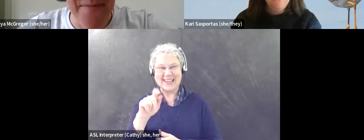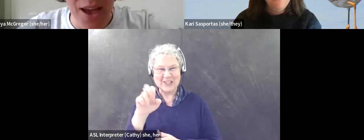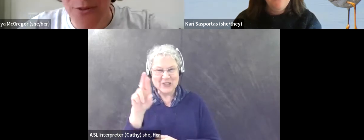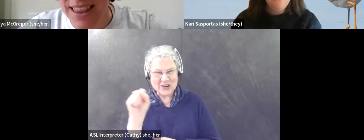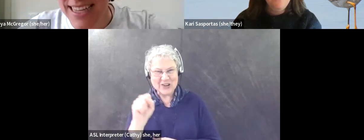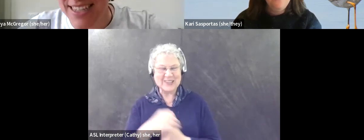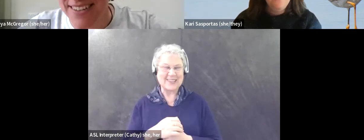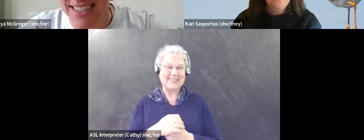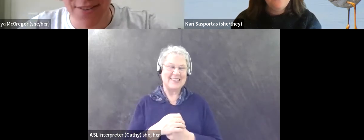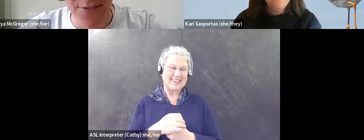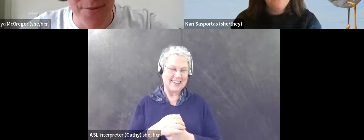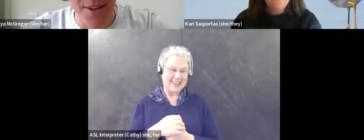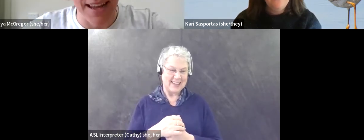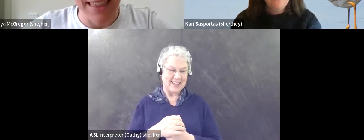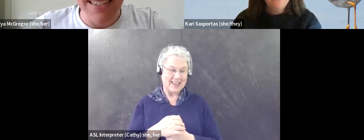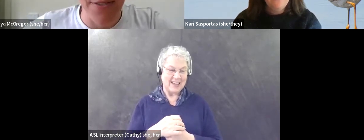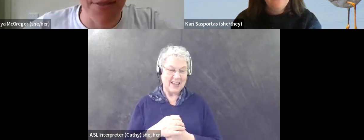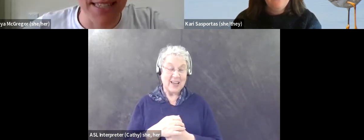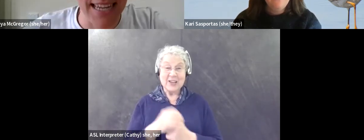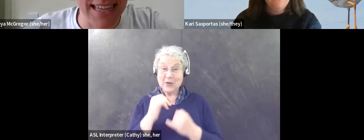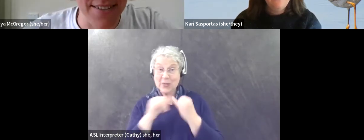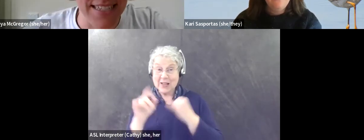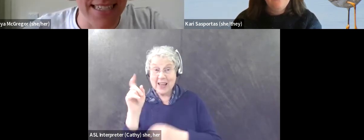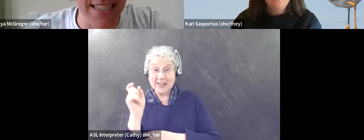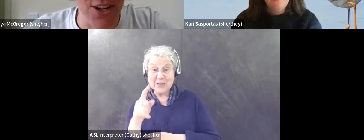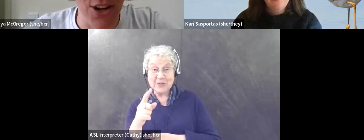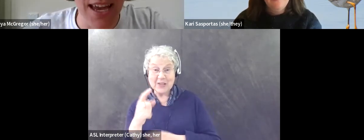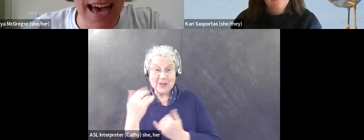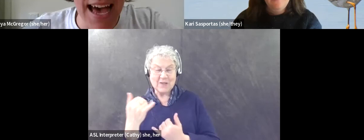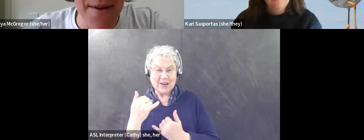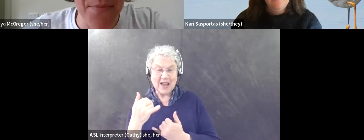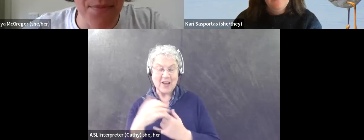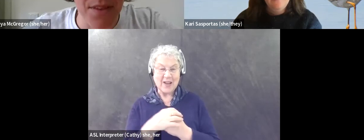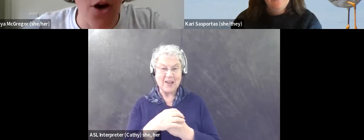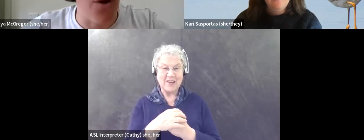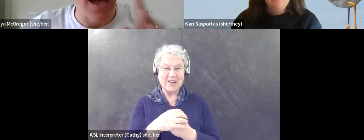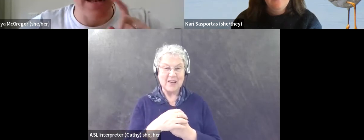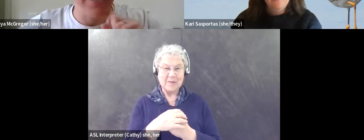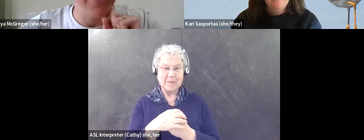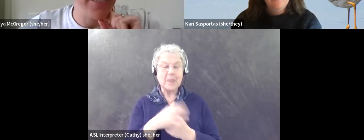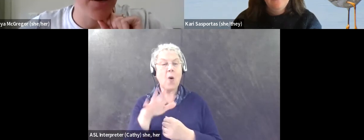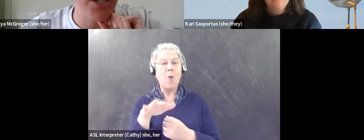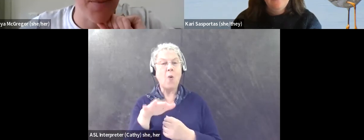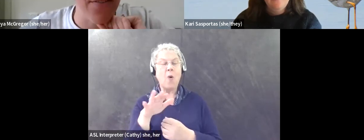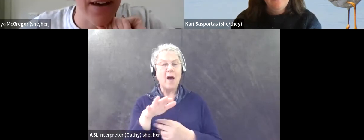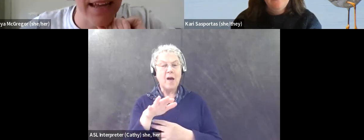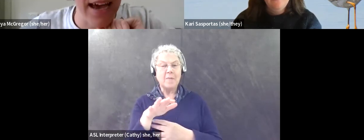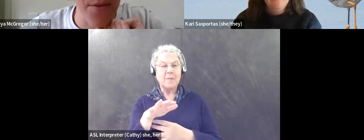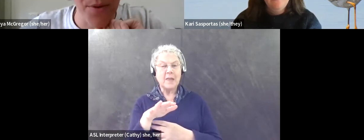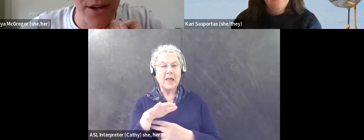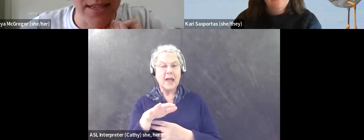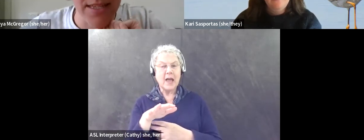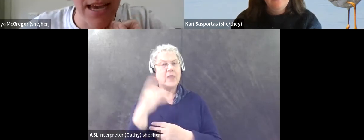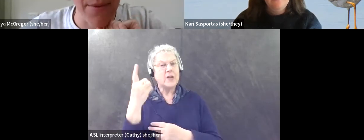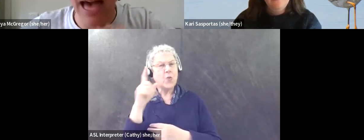Um, one last question from the Q&A. Thanks everyone for sending these questions in too. Um, oh, and I did see a question about finding